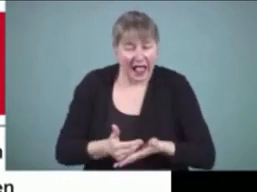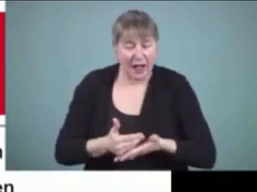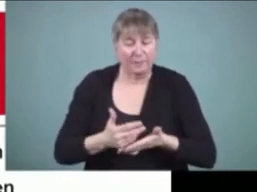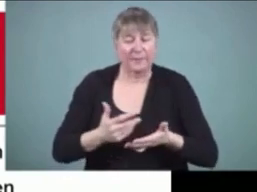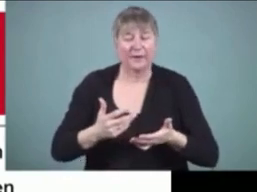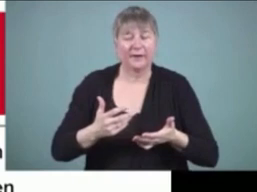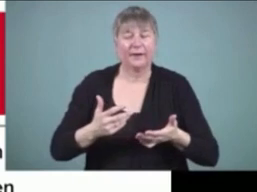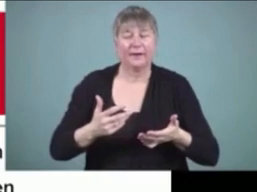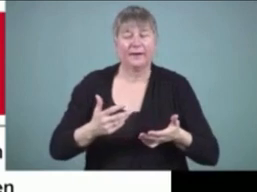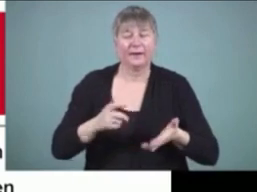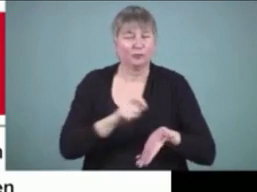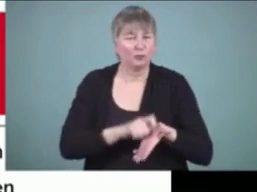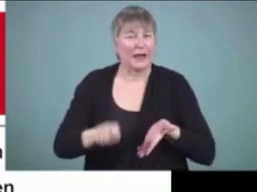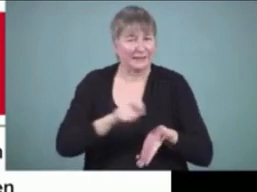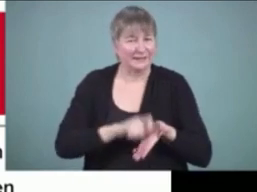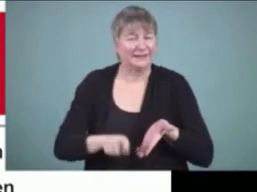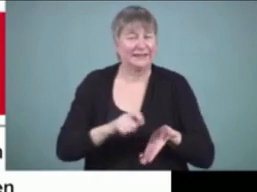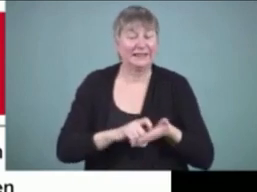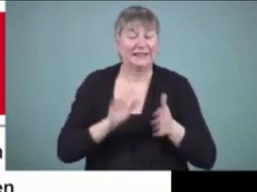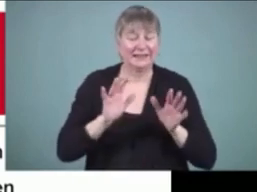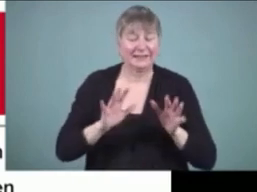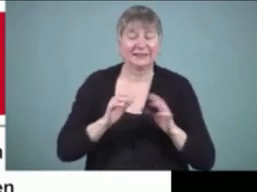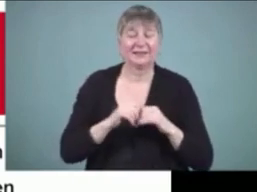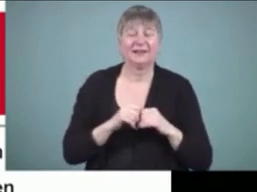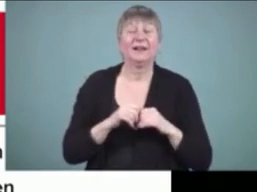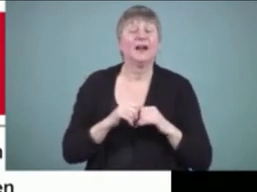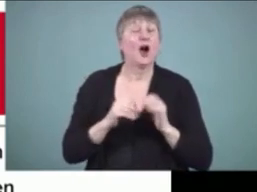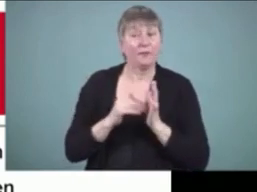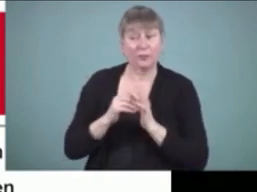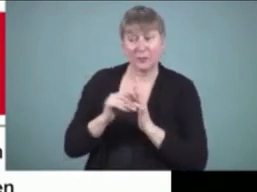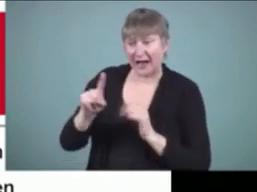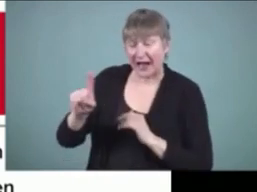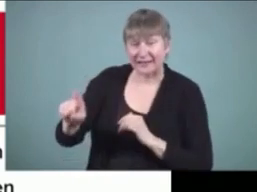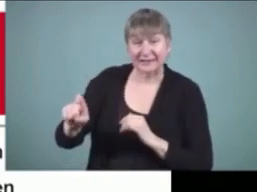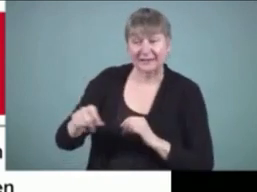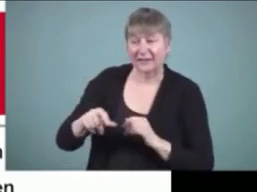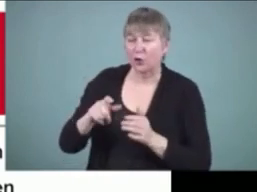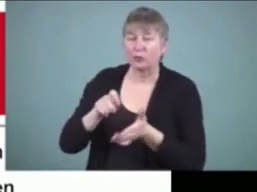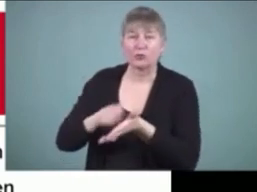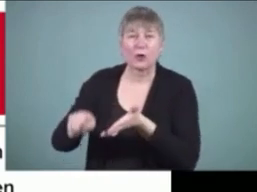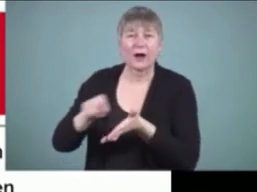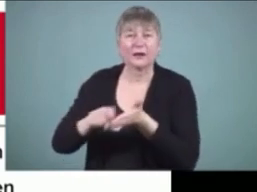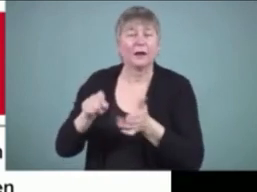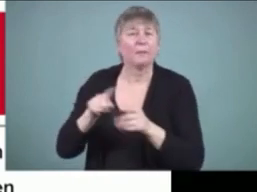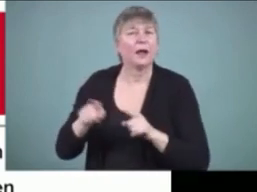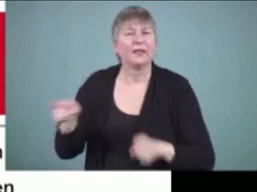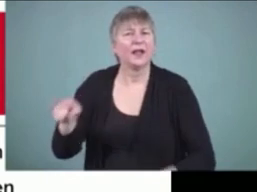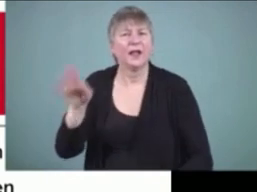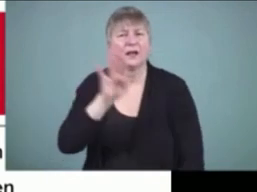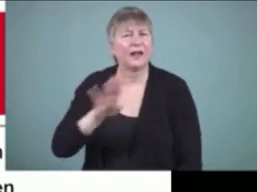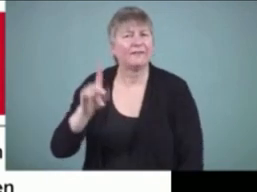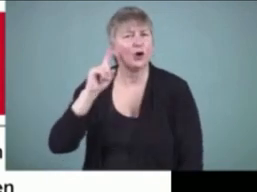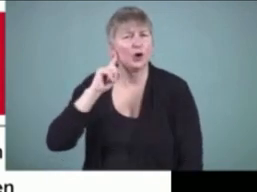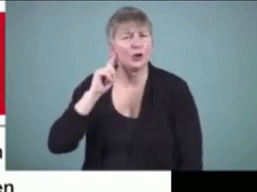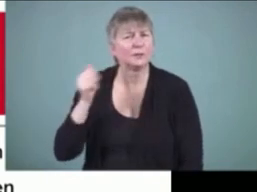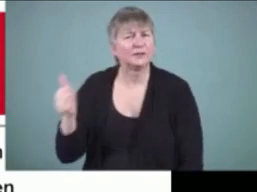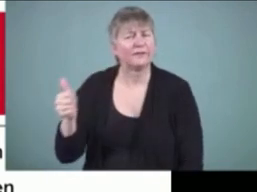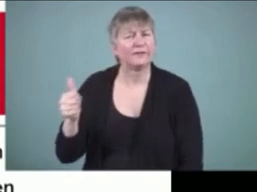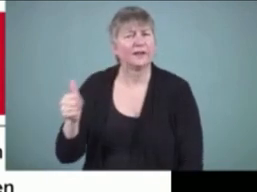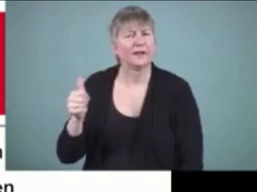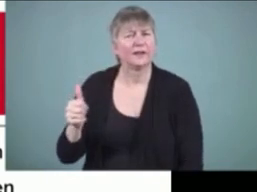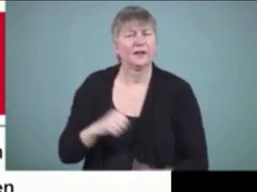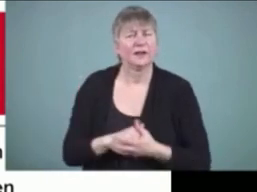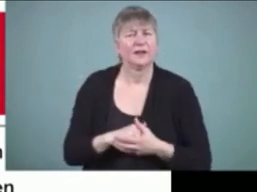turnaround but if you think about it for a second we often ask students to generate a text that they've never heard go back and think about